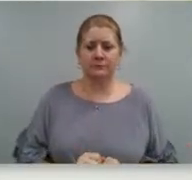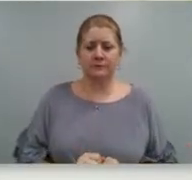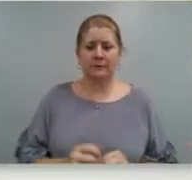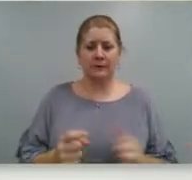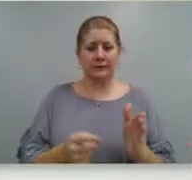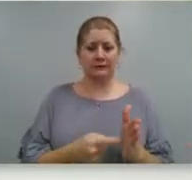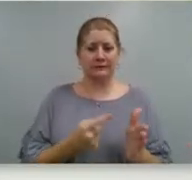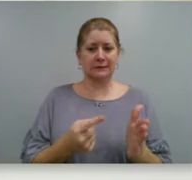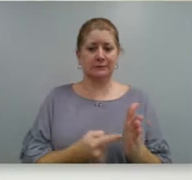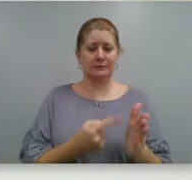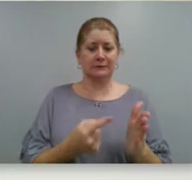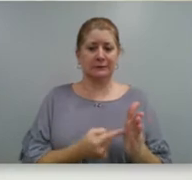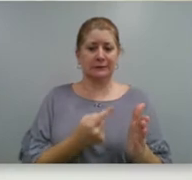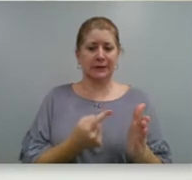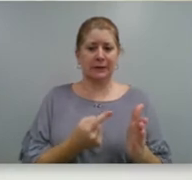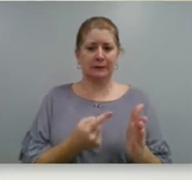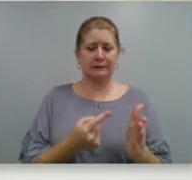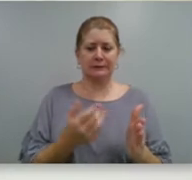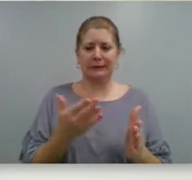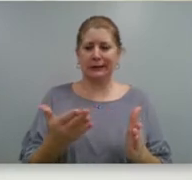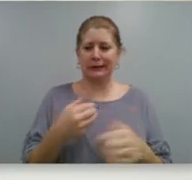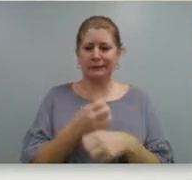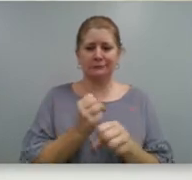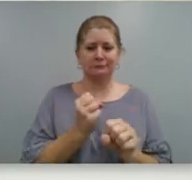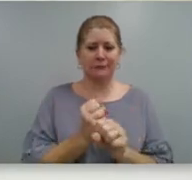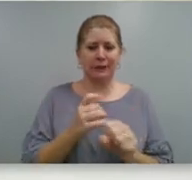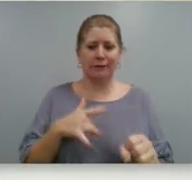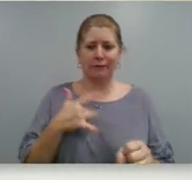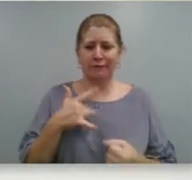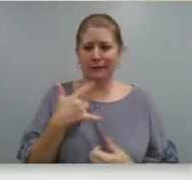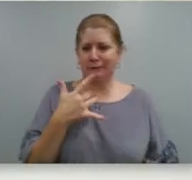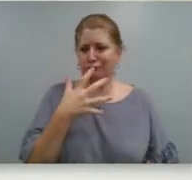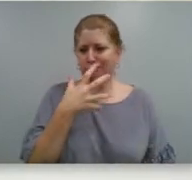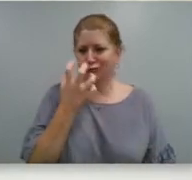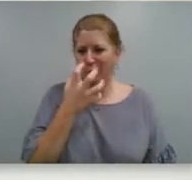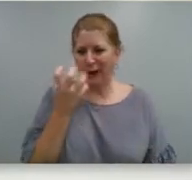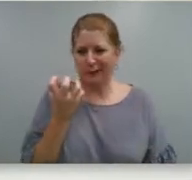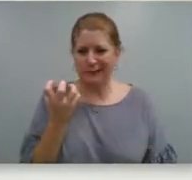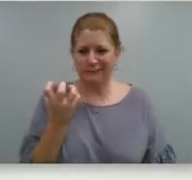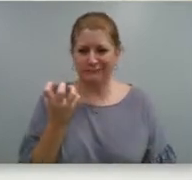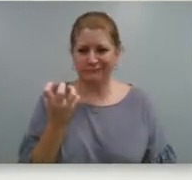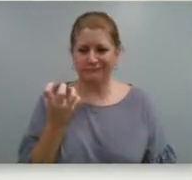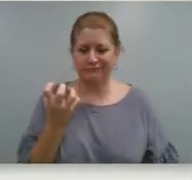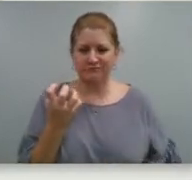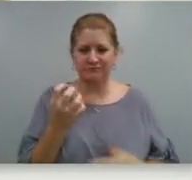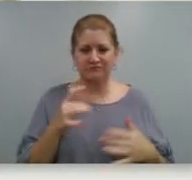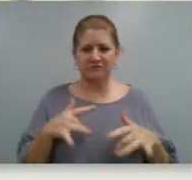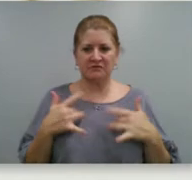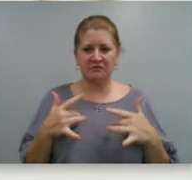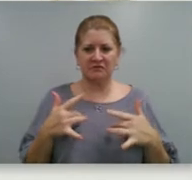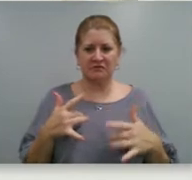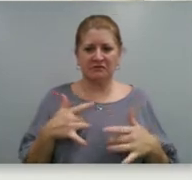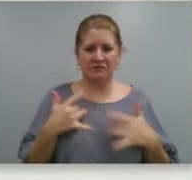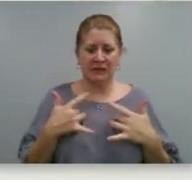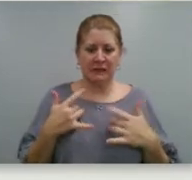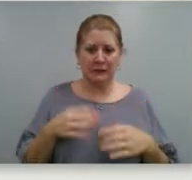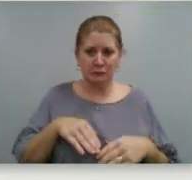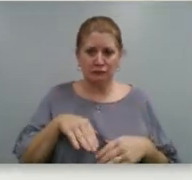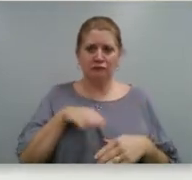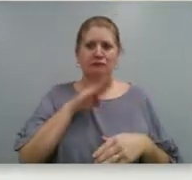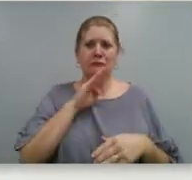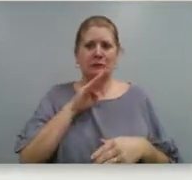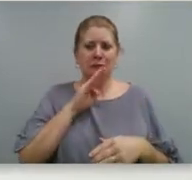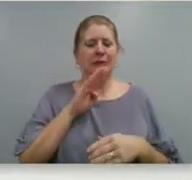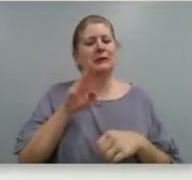Sometimes, things just make us feel crabby. Getting overwhelmed or frustrated is normal, and it's